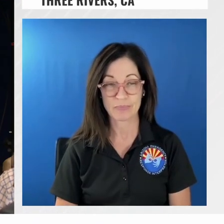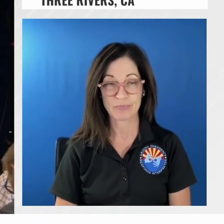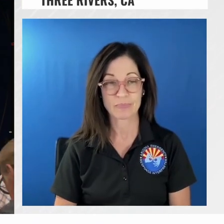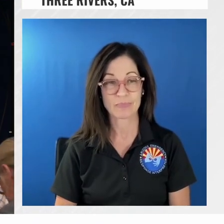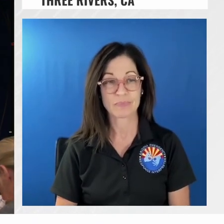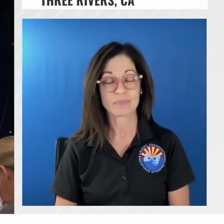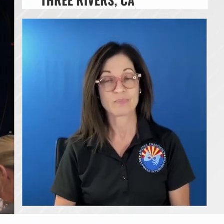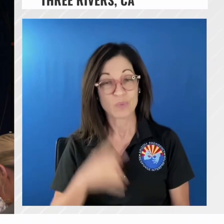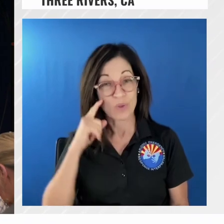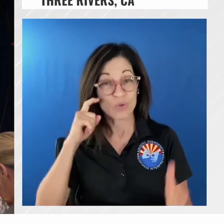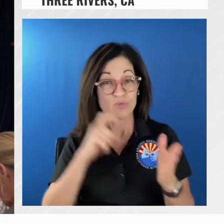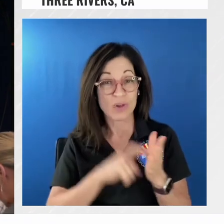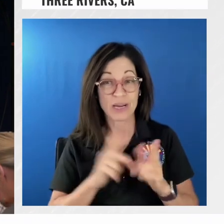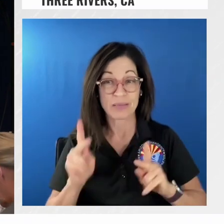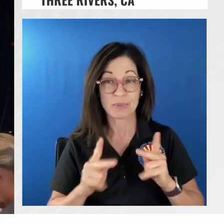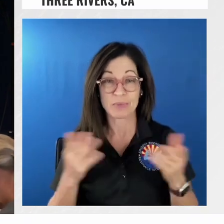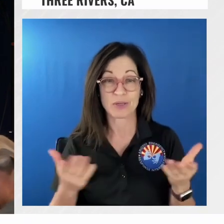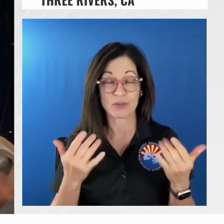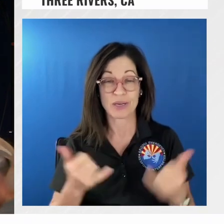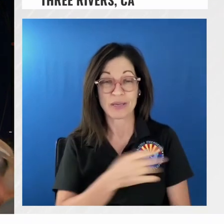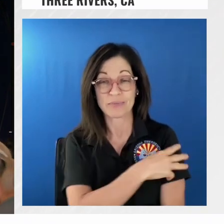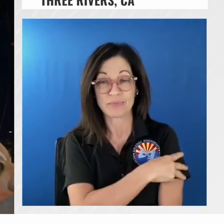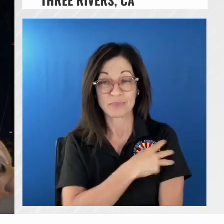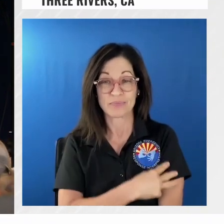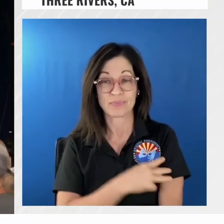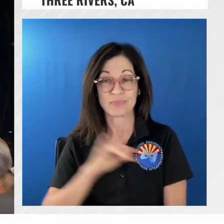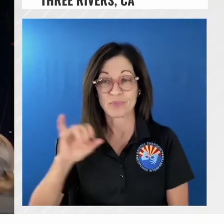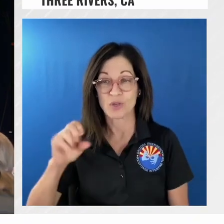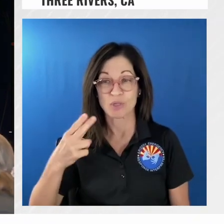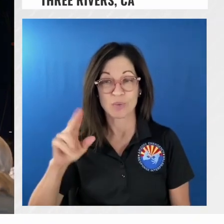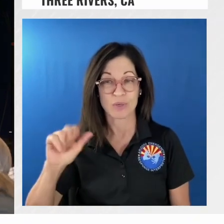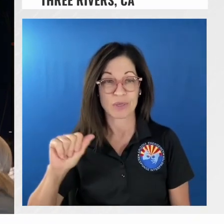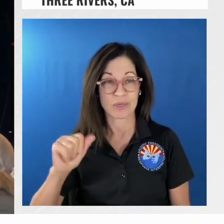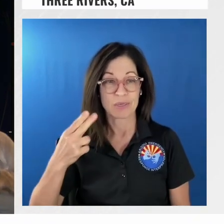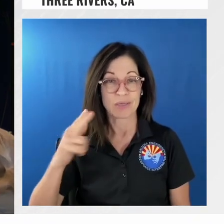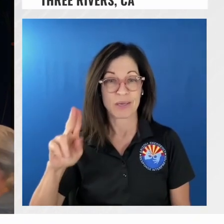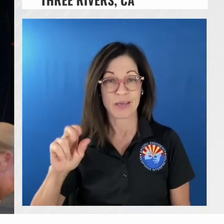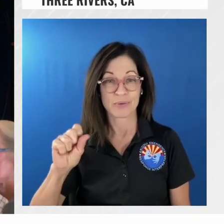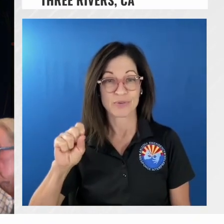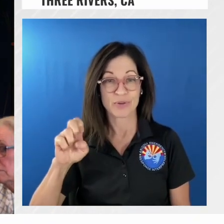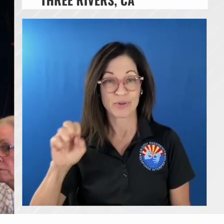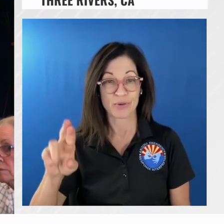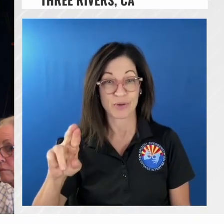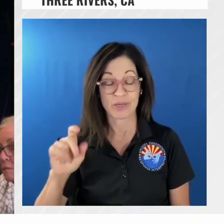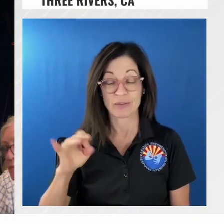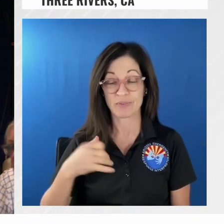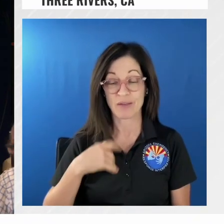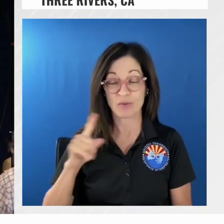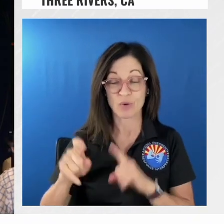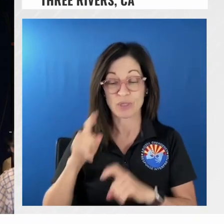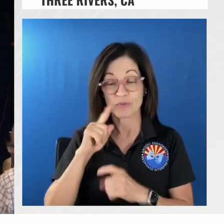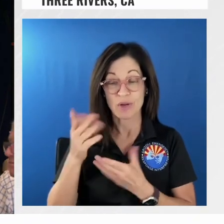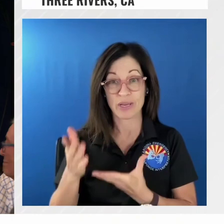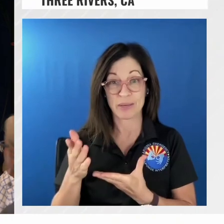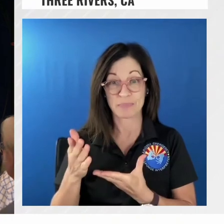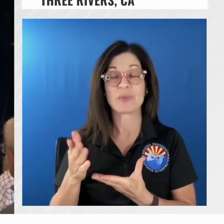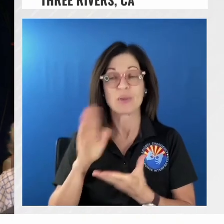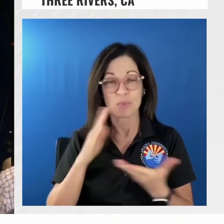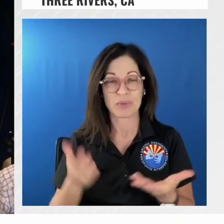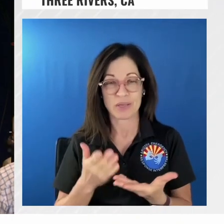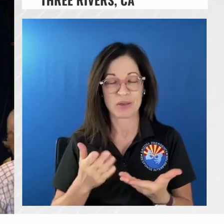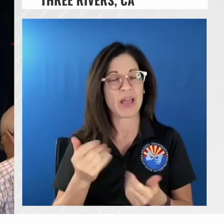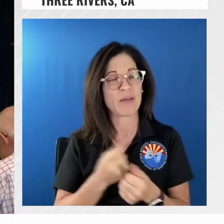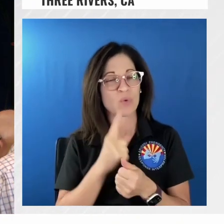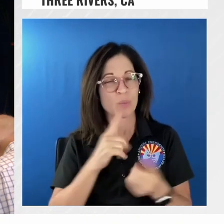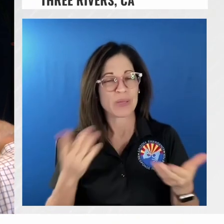room today sergeant Joshua Hauser if you have any questions for him afterwards everyone's going to be around in the room afterwards of